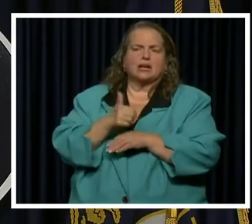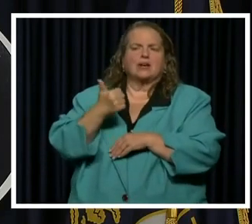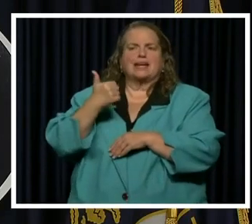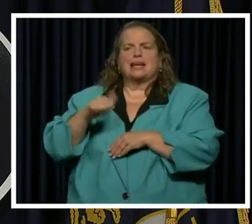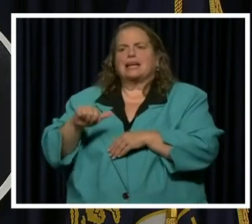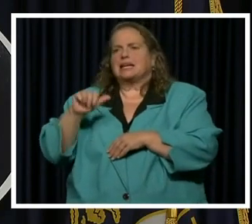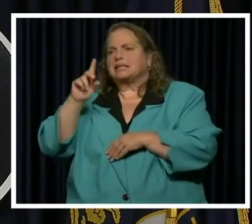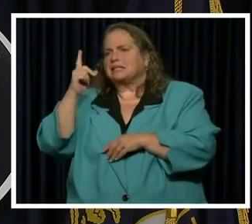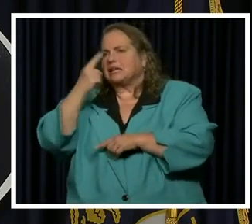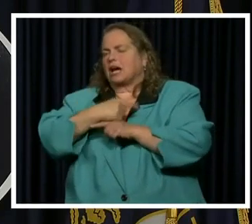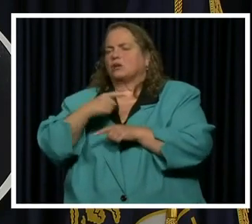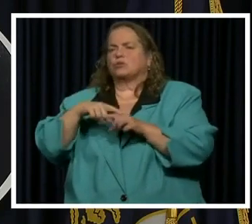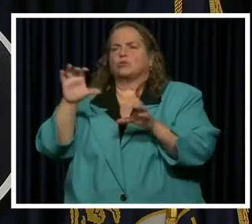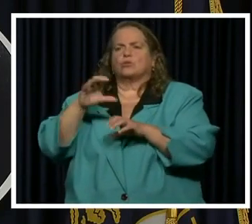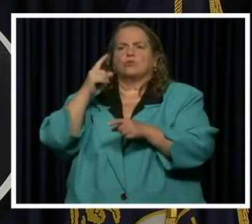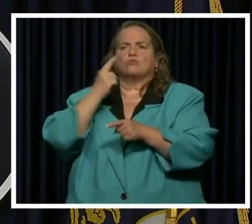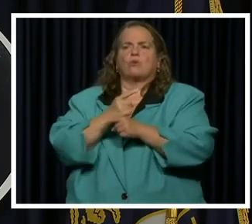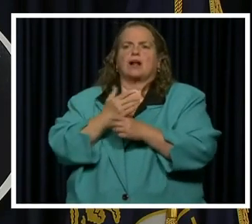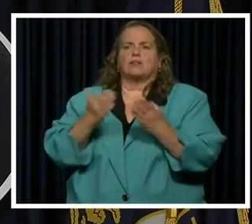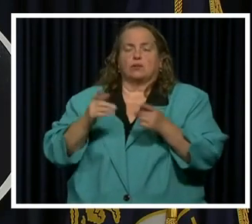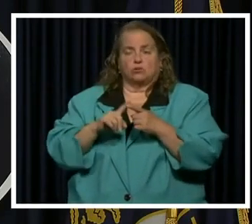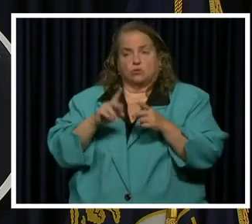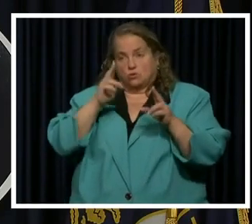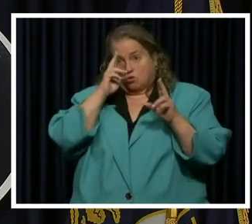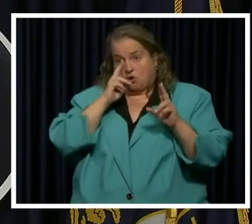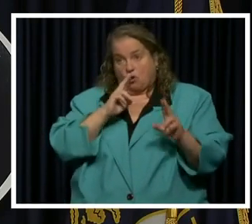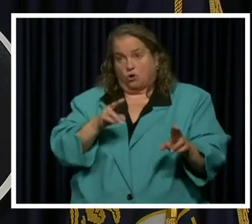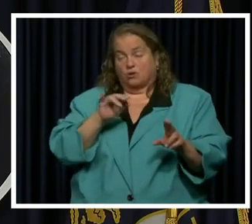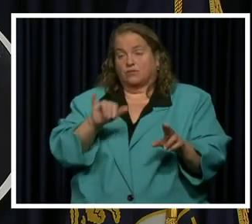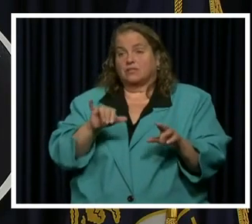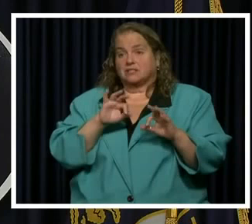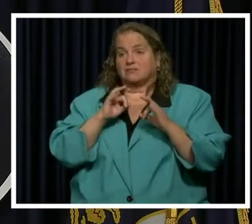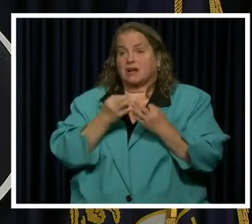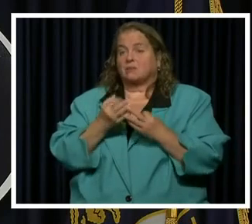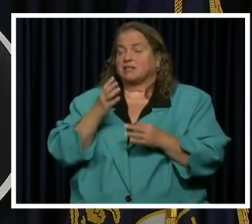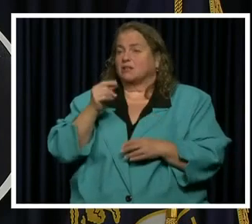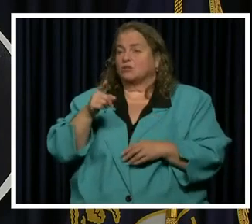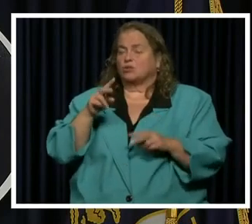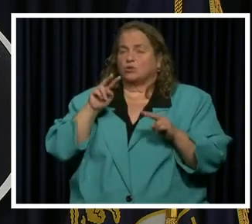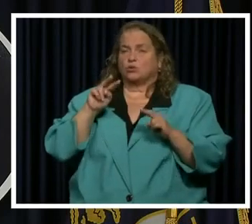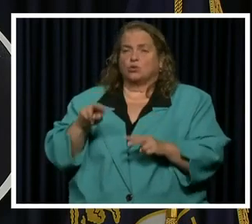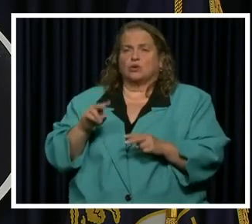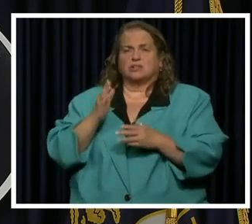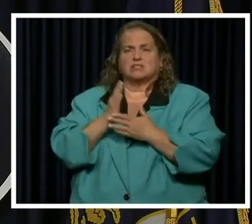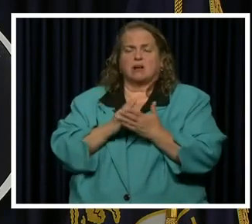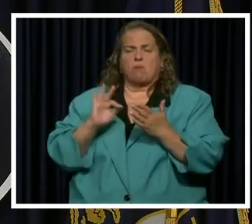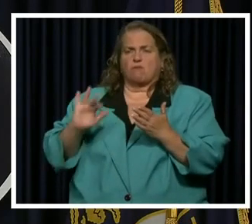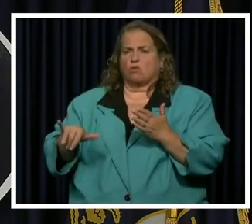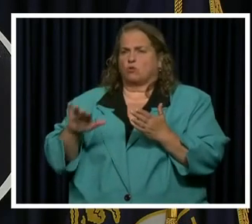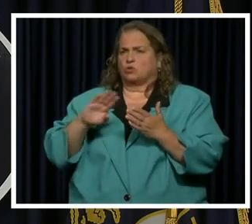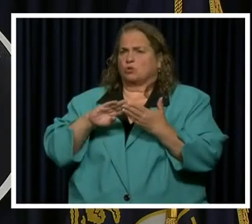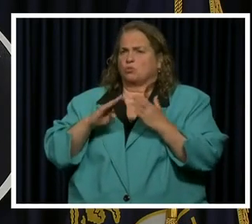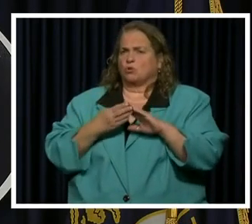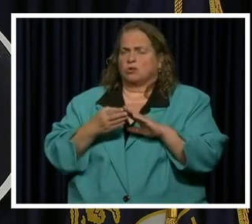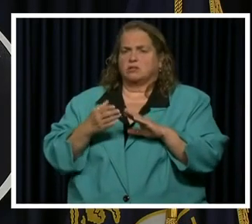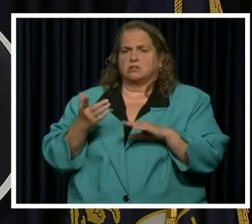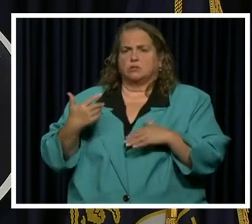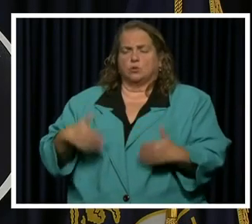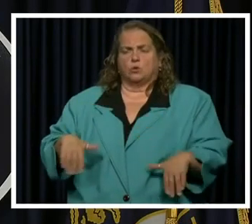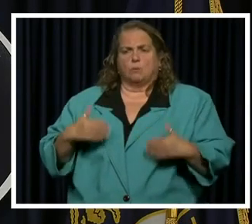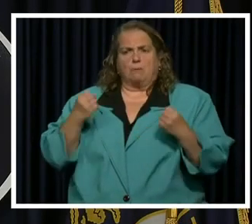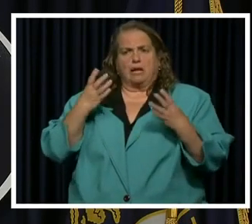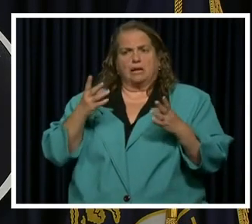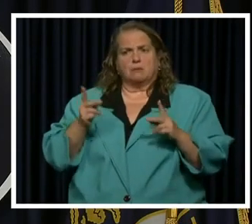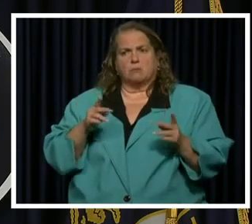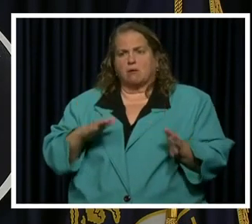doing the right thing to honor these families. And you look at some of these communities and the loss they've suffered